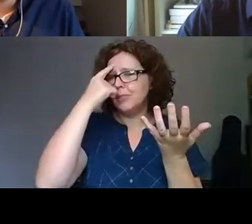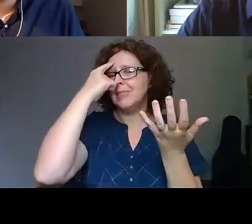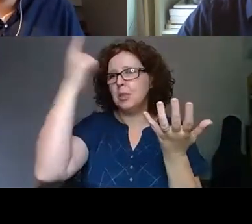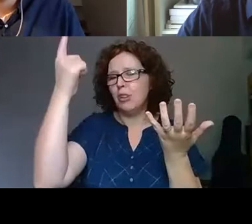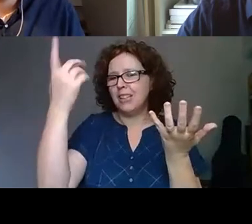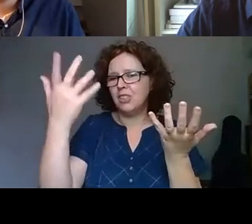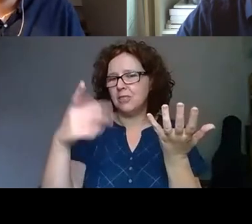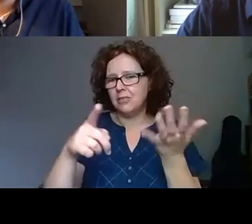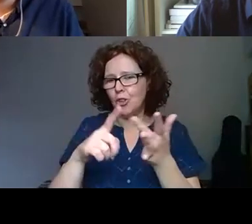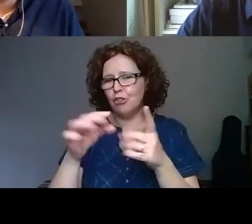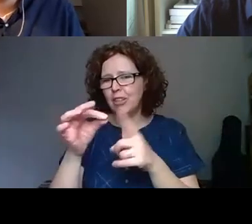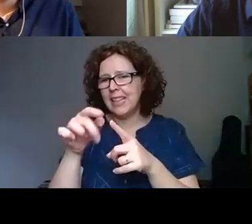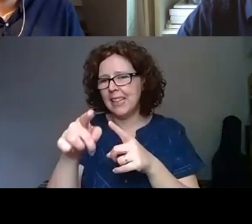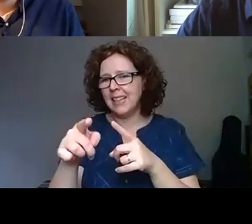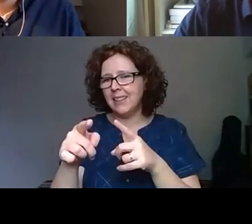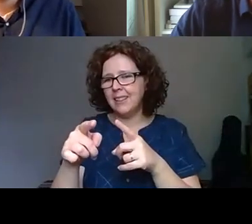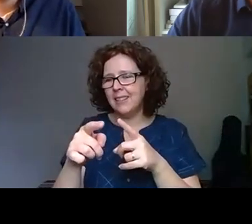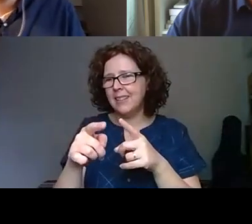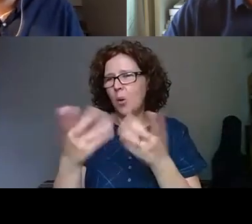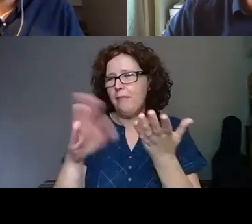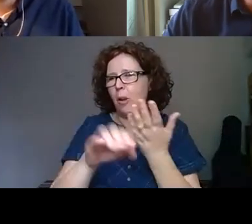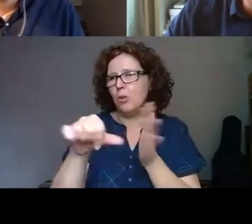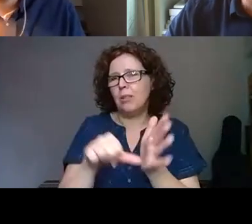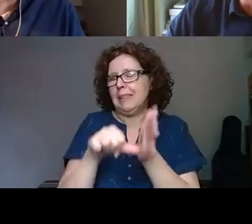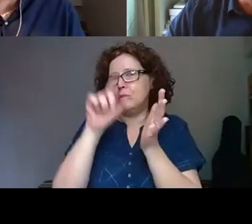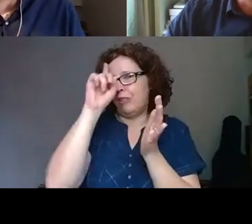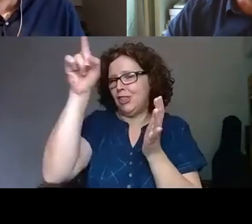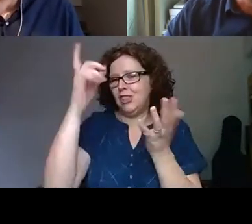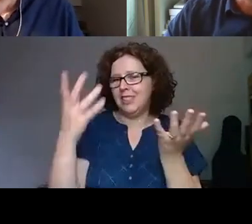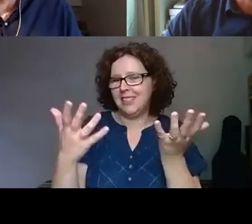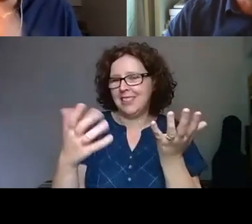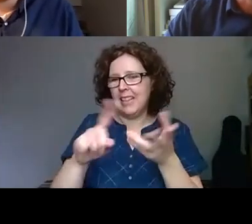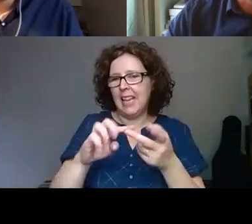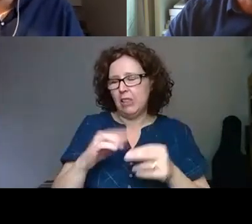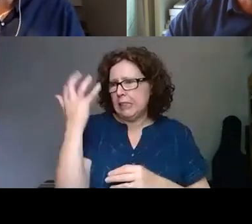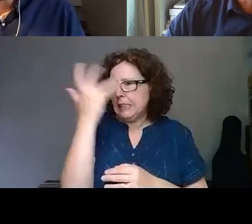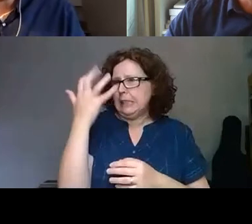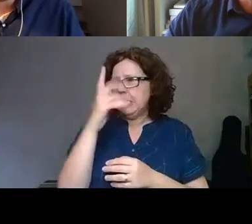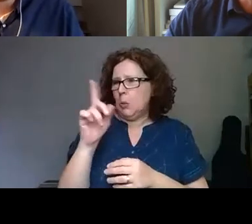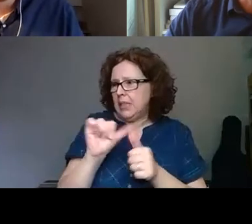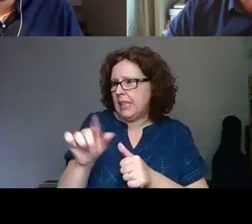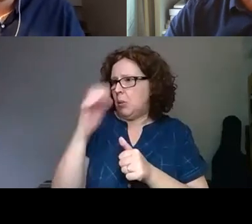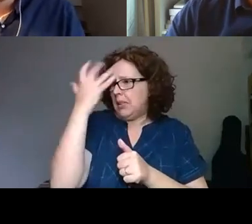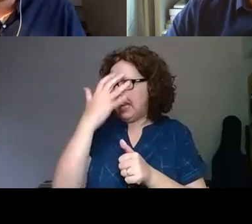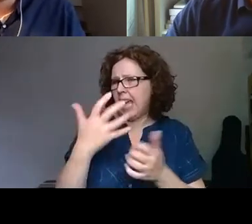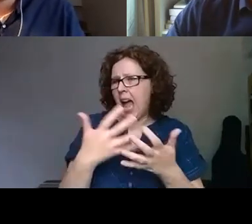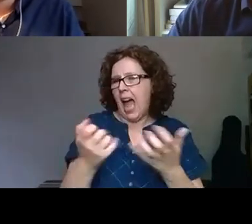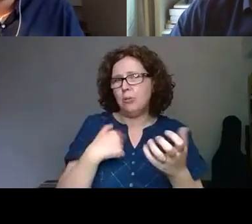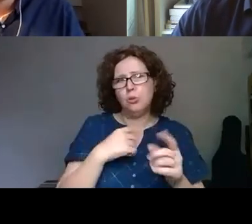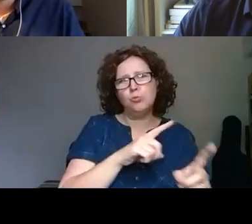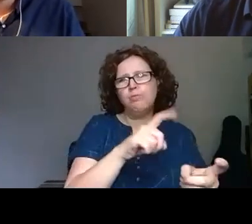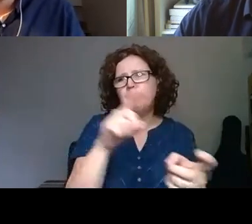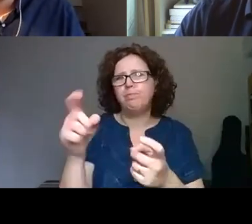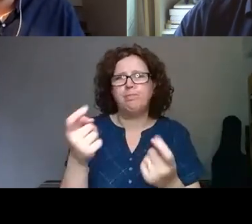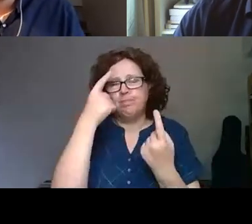to Irini, first of all, if that's okay. Where do you go for your inspiration? know, where maybe either in the sector